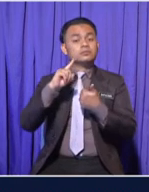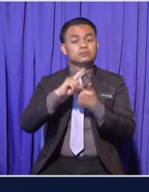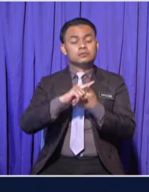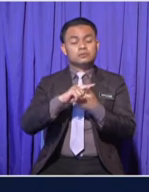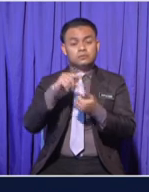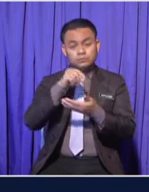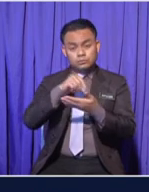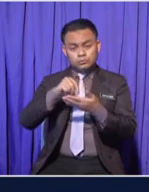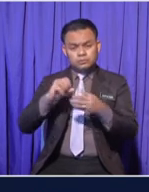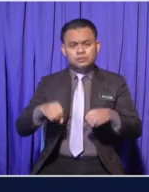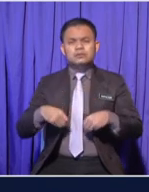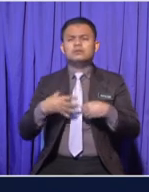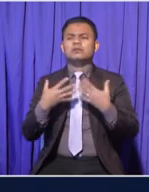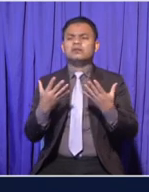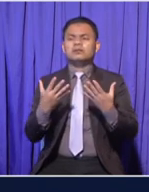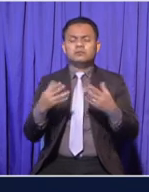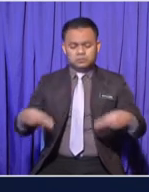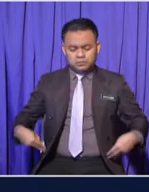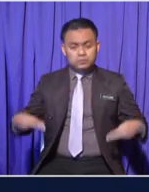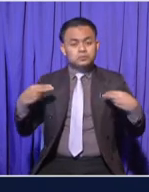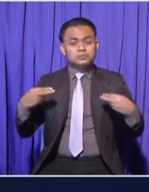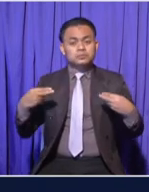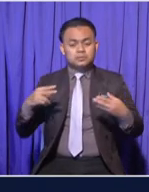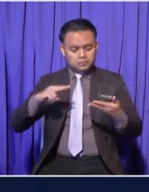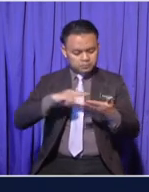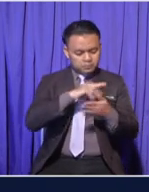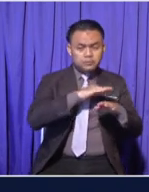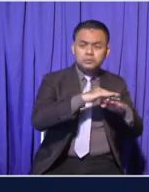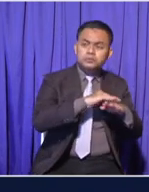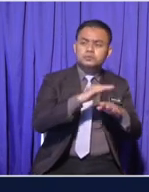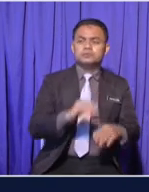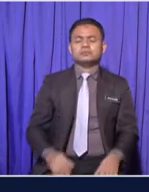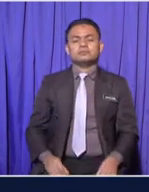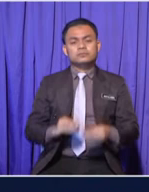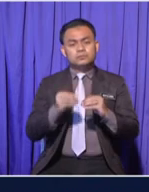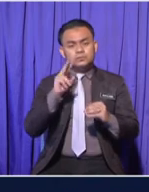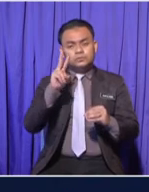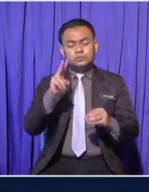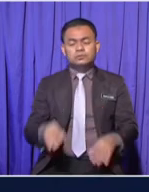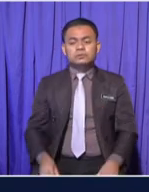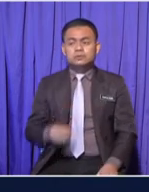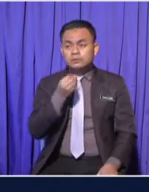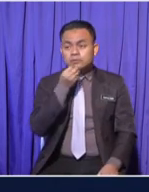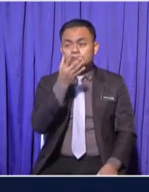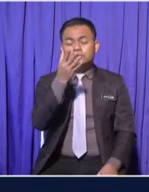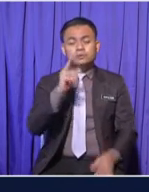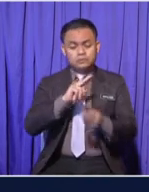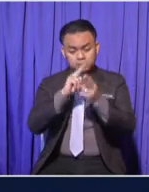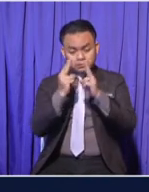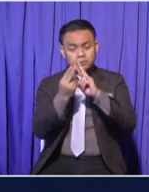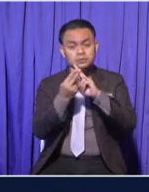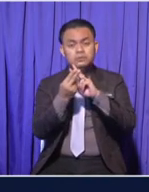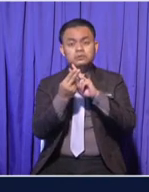Stated how human Reproduce Number two Describe the changes